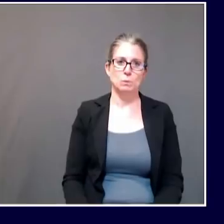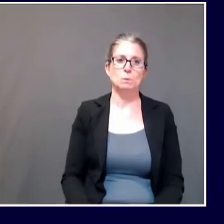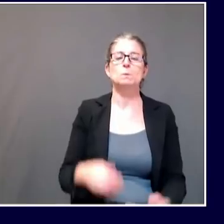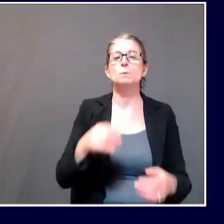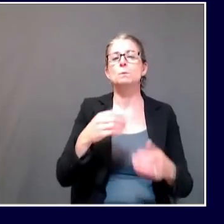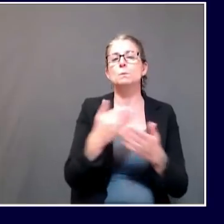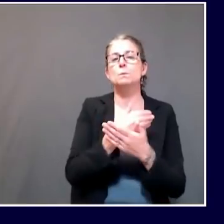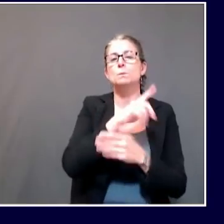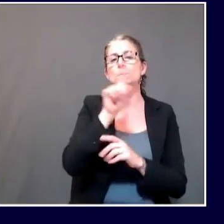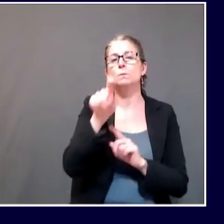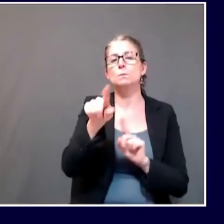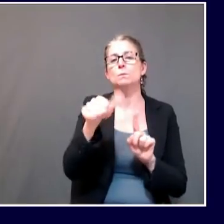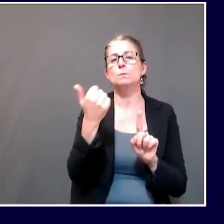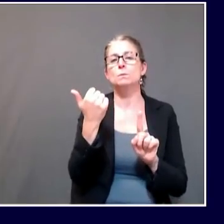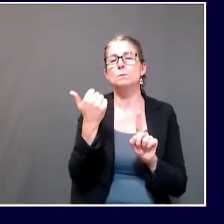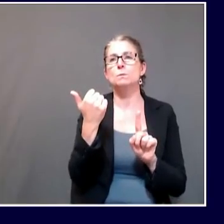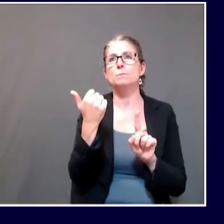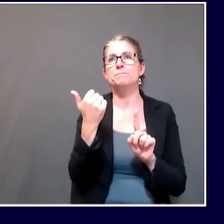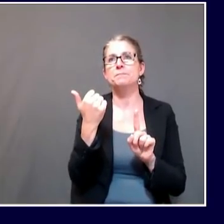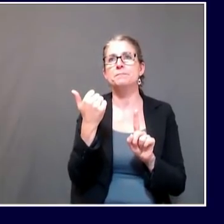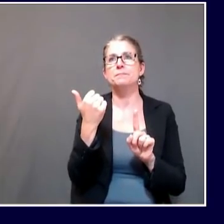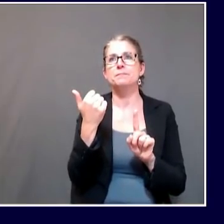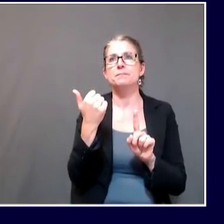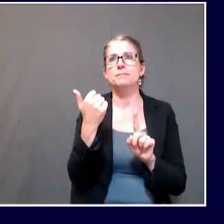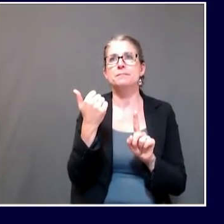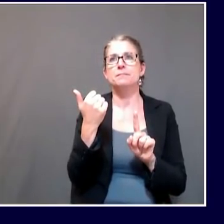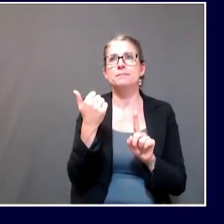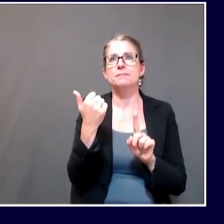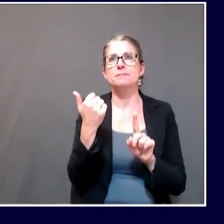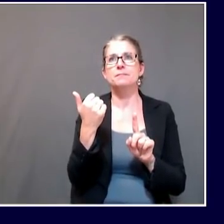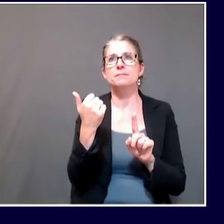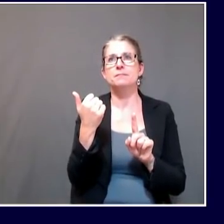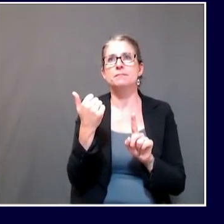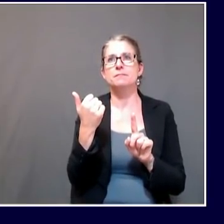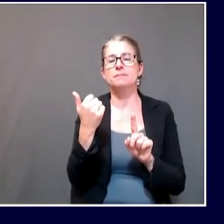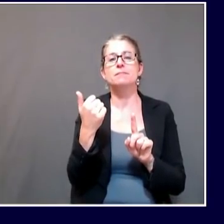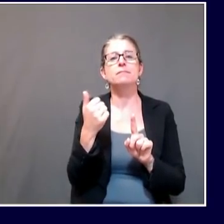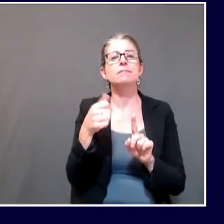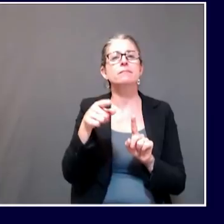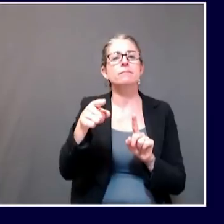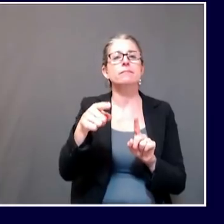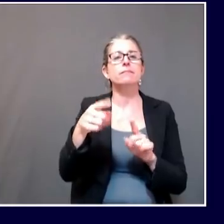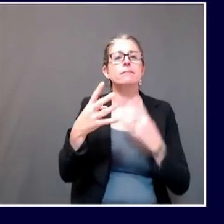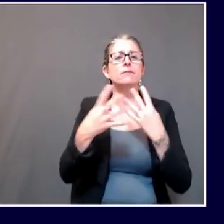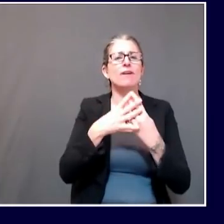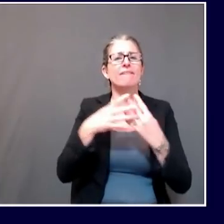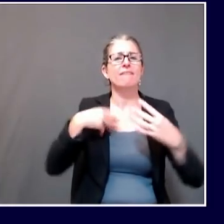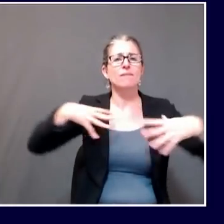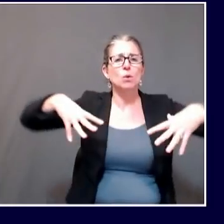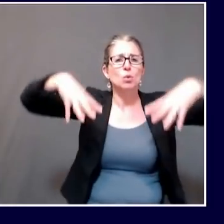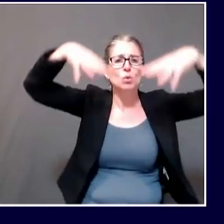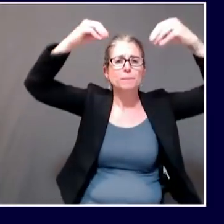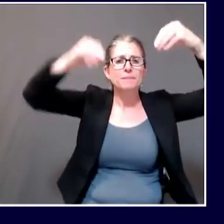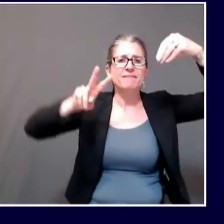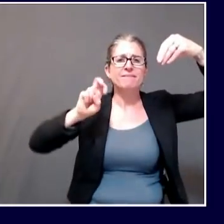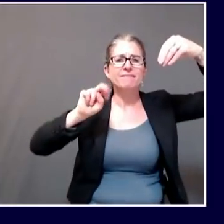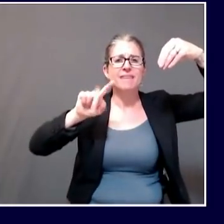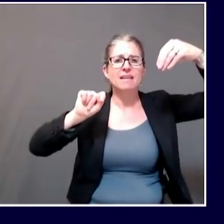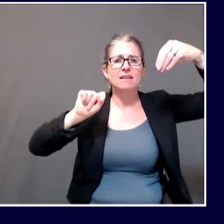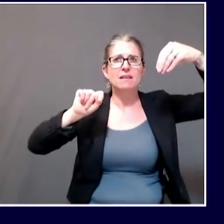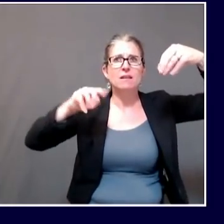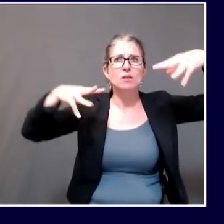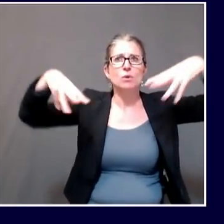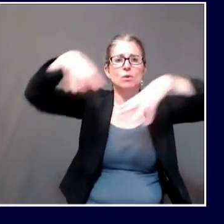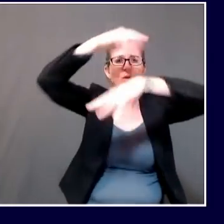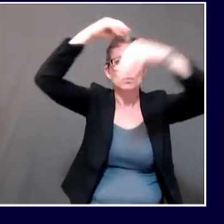air circulation, air conditioning units, and so forth, if a ceiling fan in a church or another public gathering place